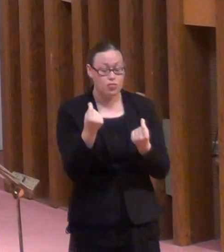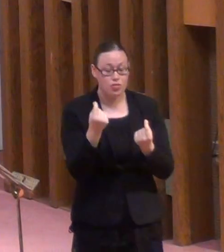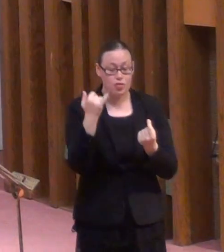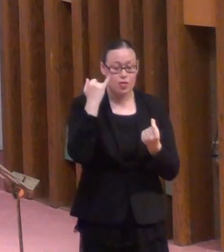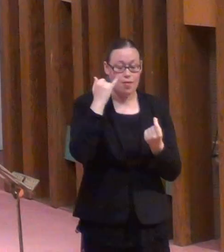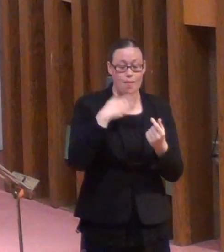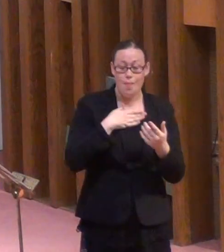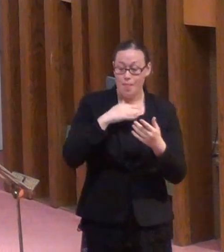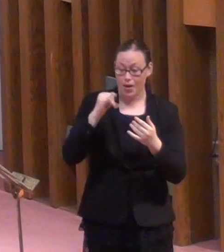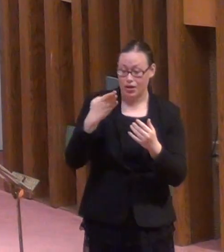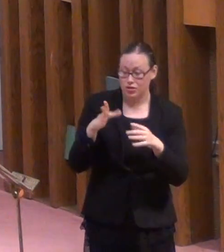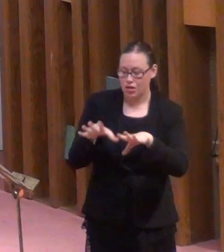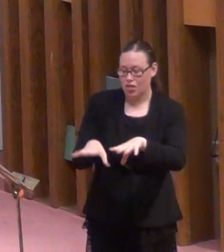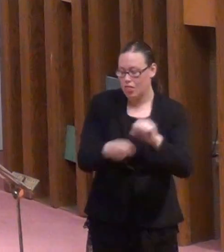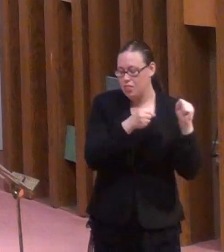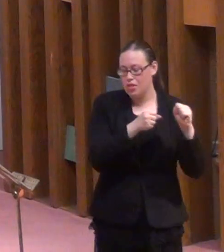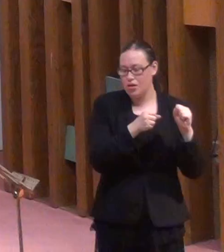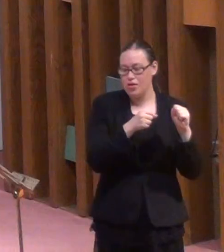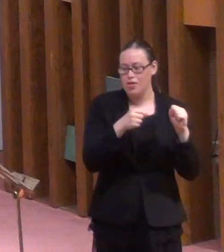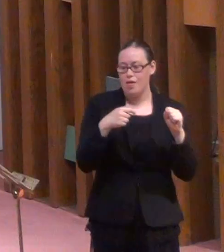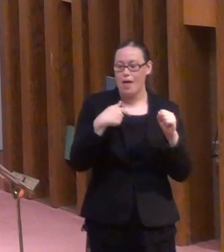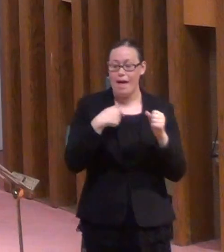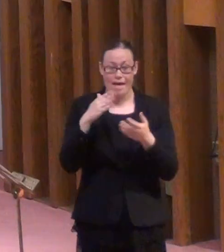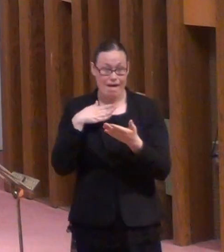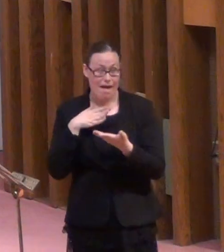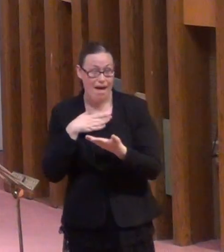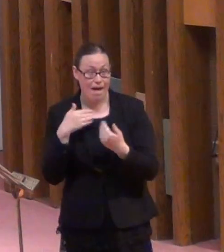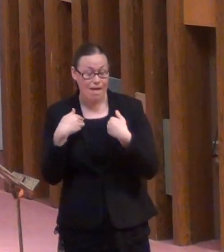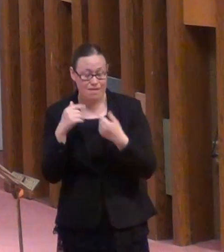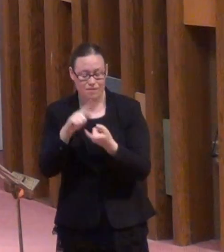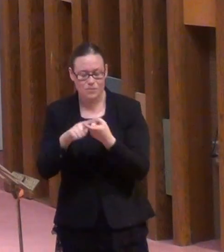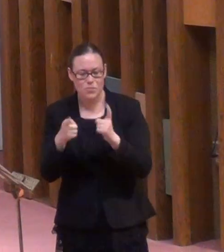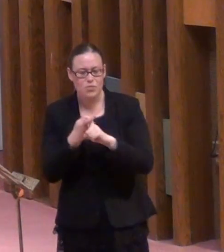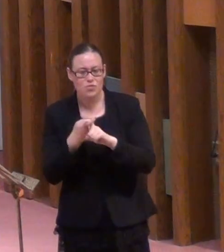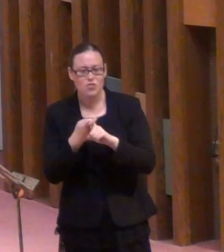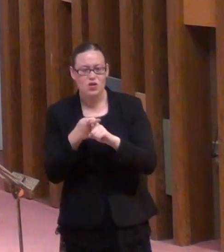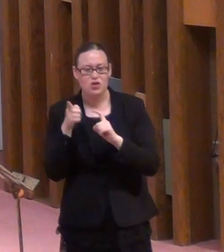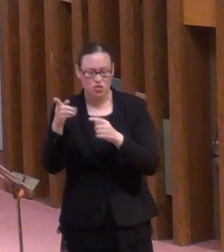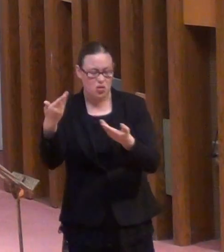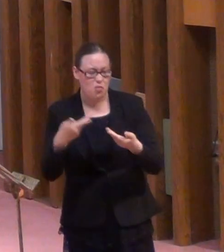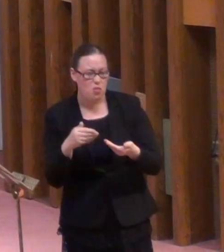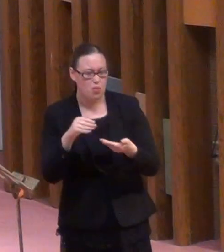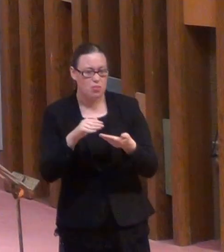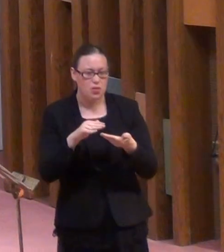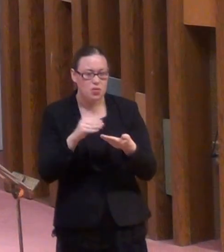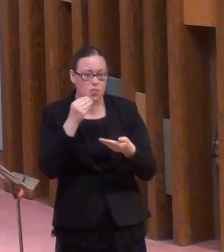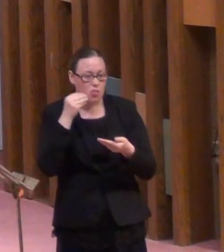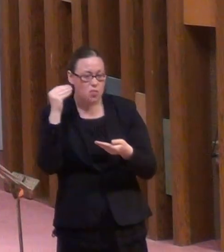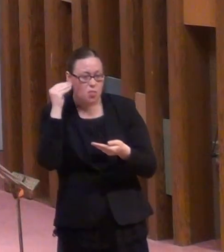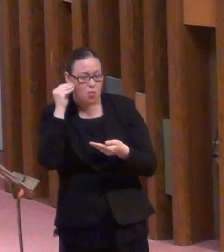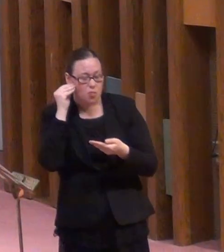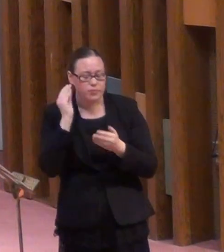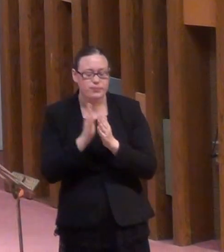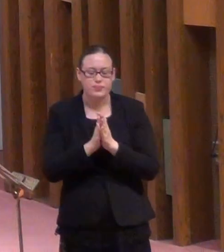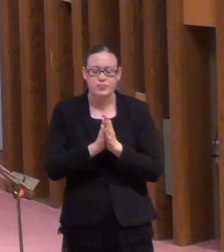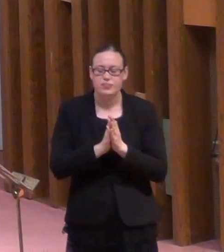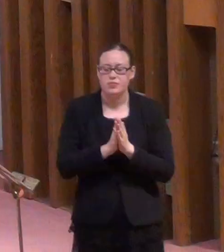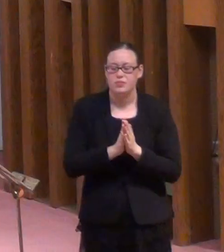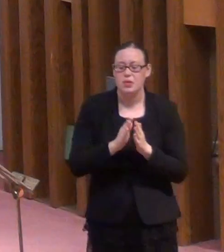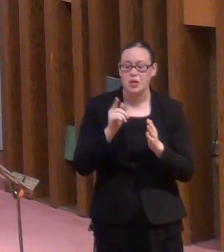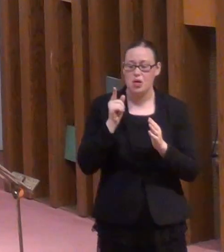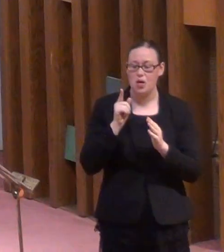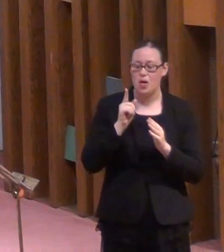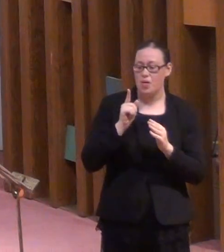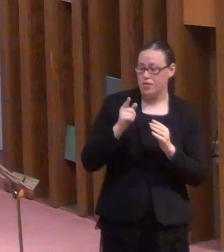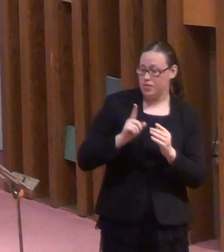people will welcome me into their houses. So he called in each one of his master's debtors. He asked the first,